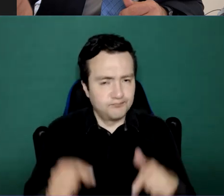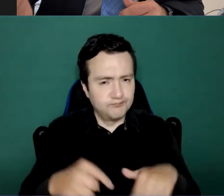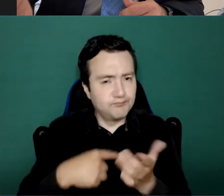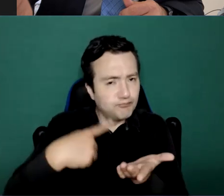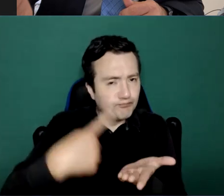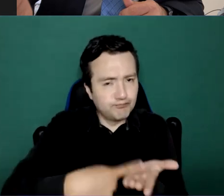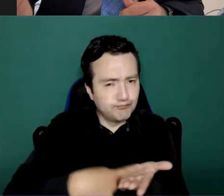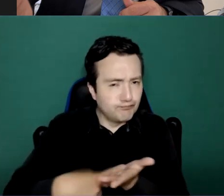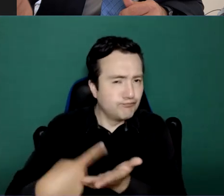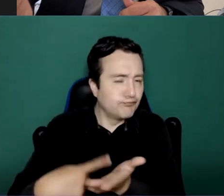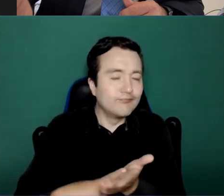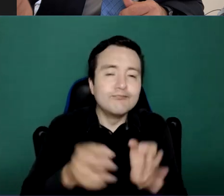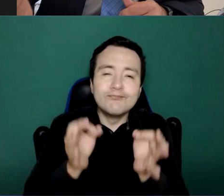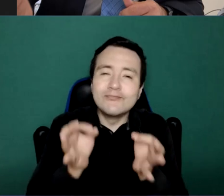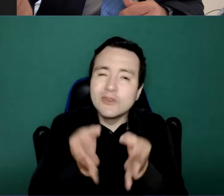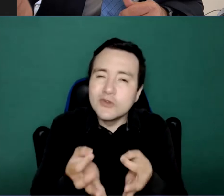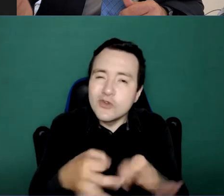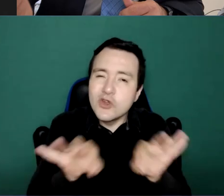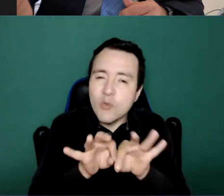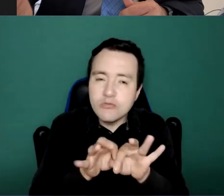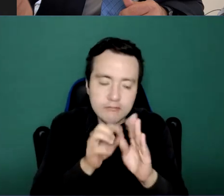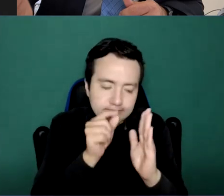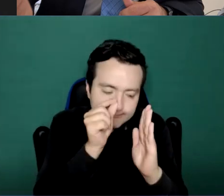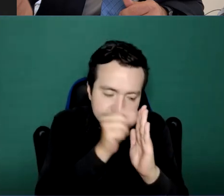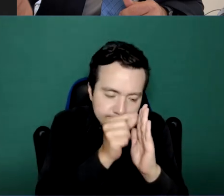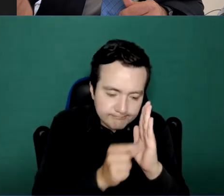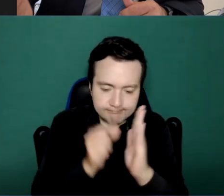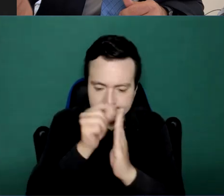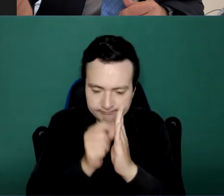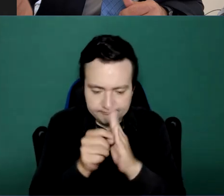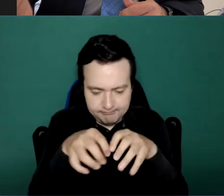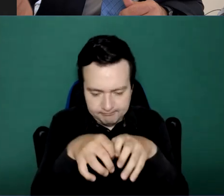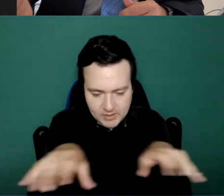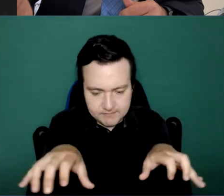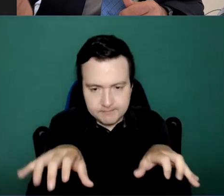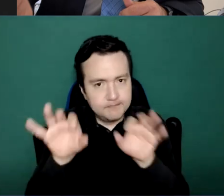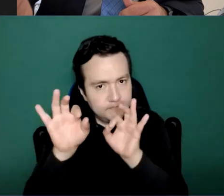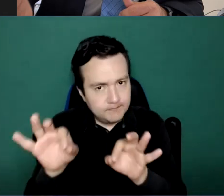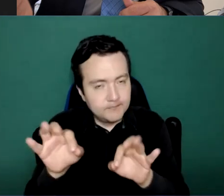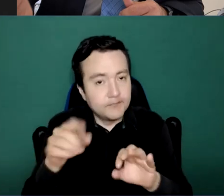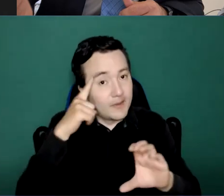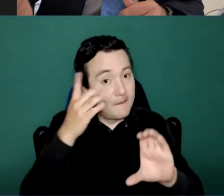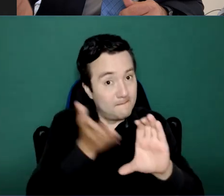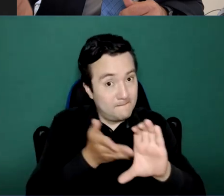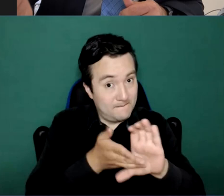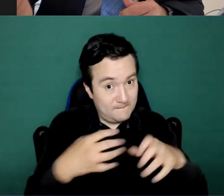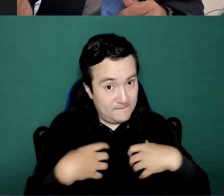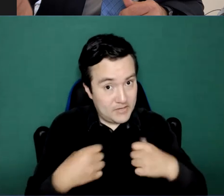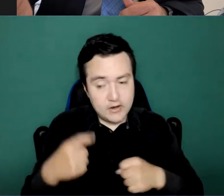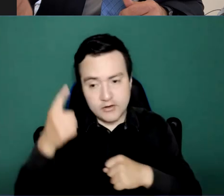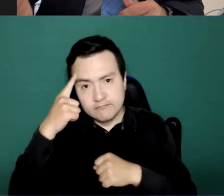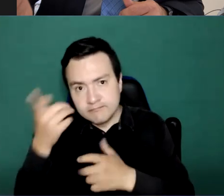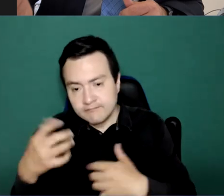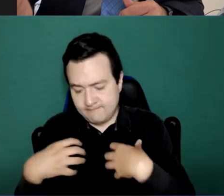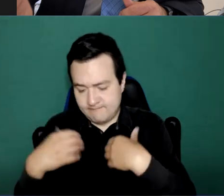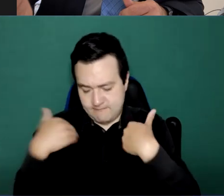services and systems. We learned about the importance of decentralized care and we heard of the example in Trinidad and how they have begun the process and